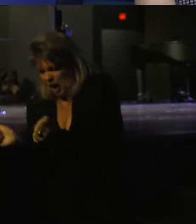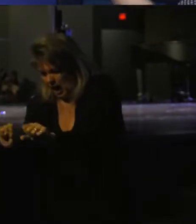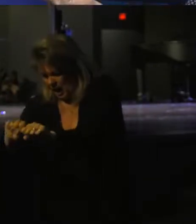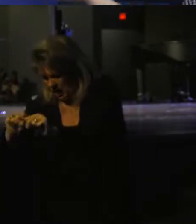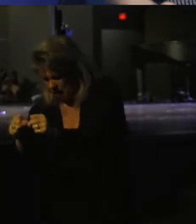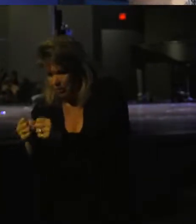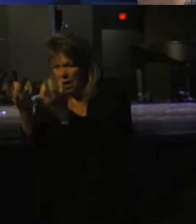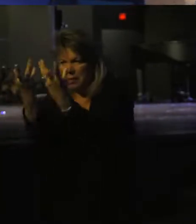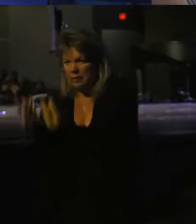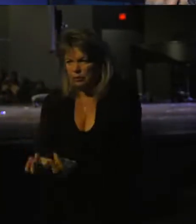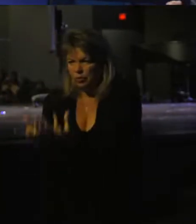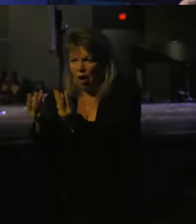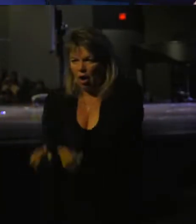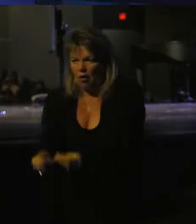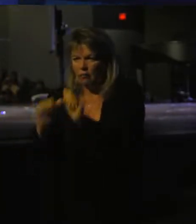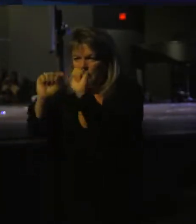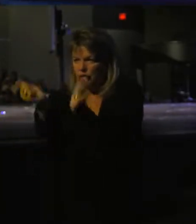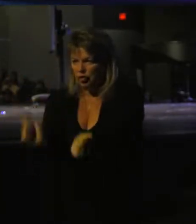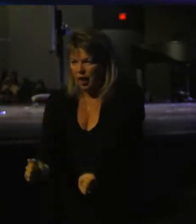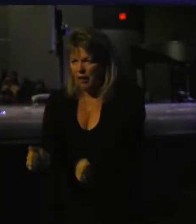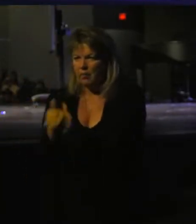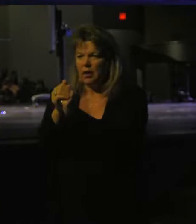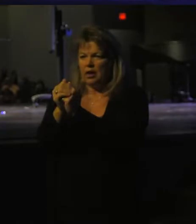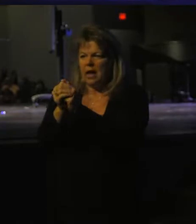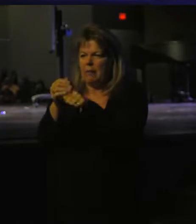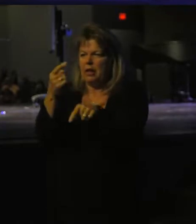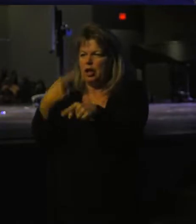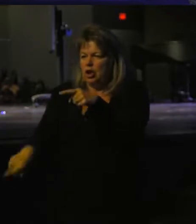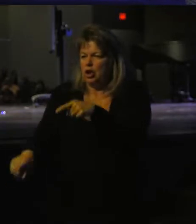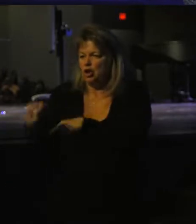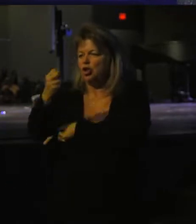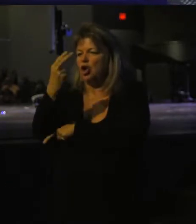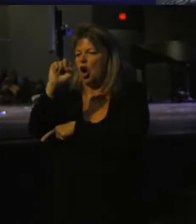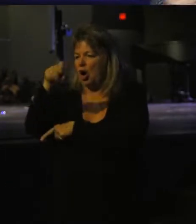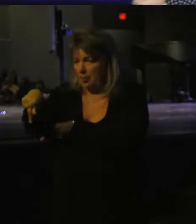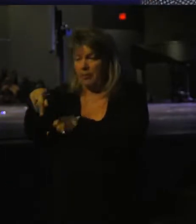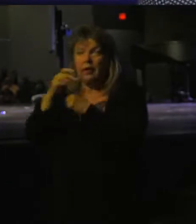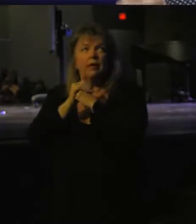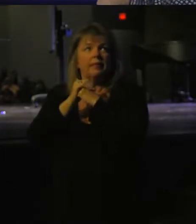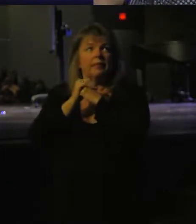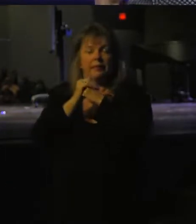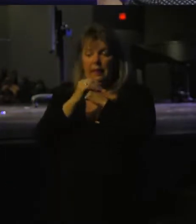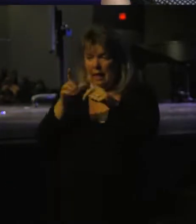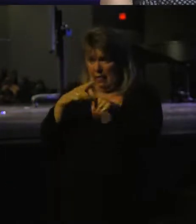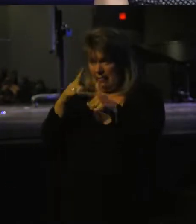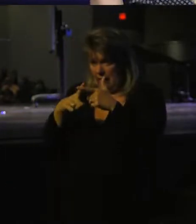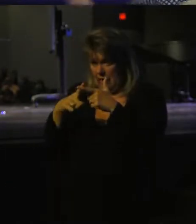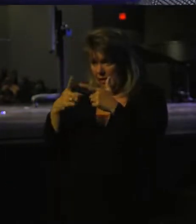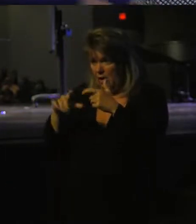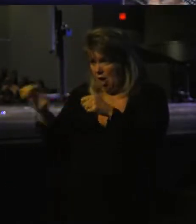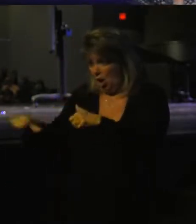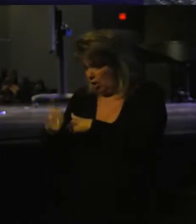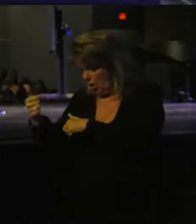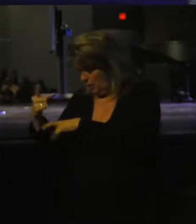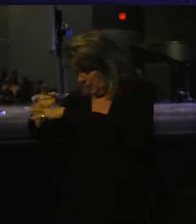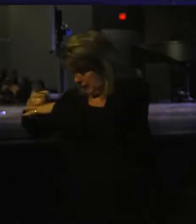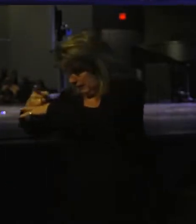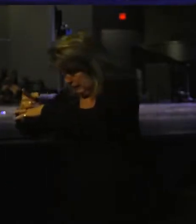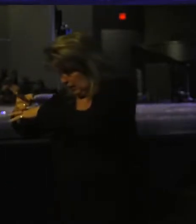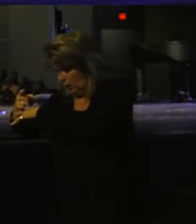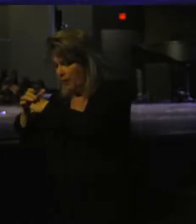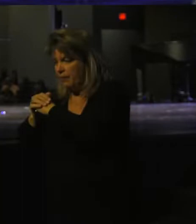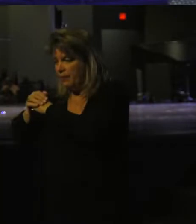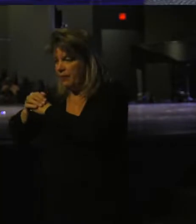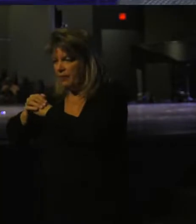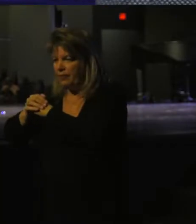to soften, so it can be shaped, and it can be sharpened. And they begin to take another piece of steel and